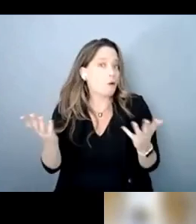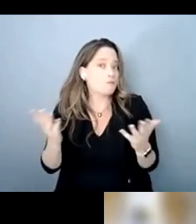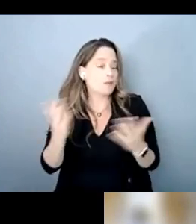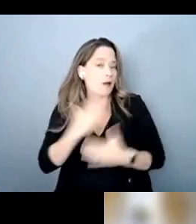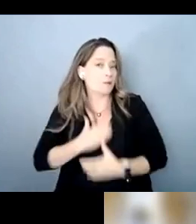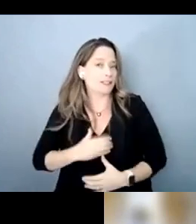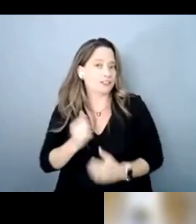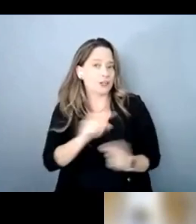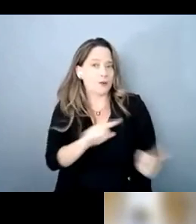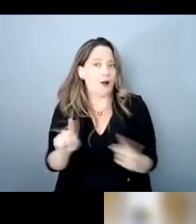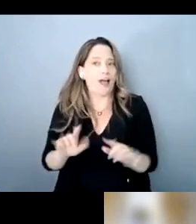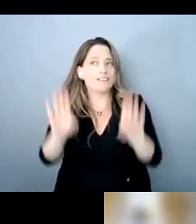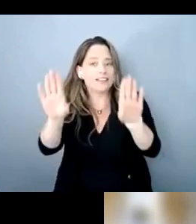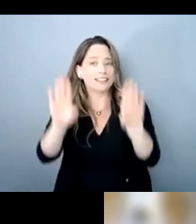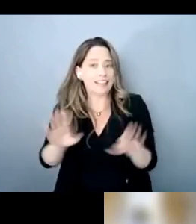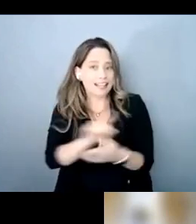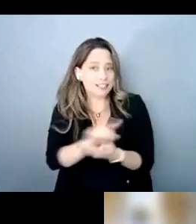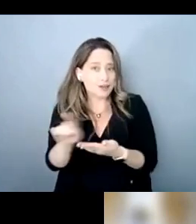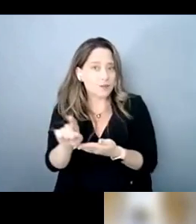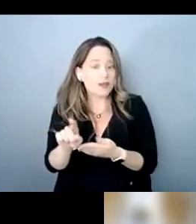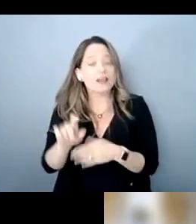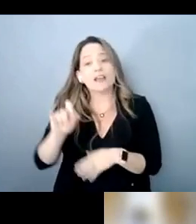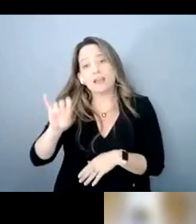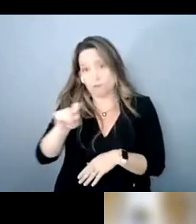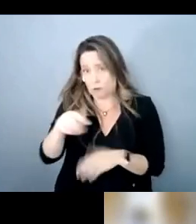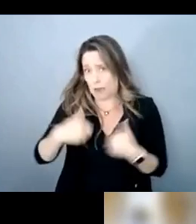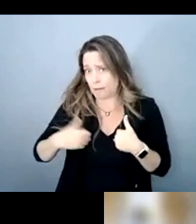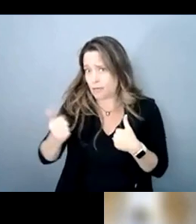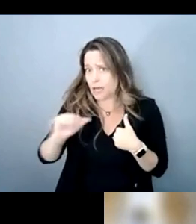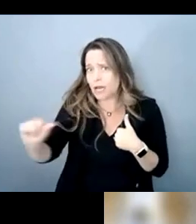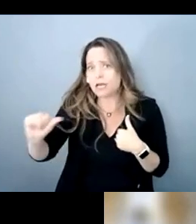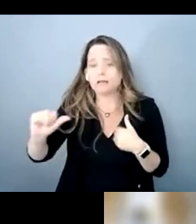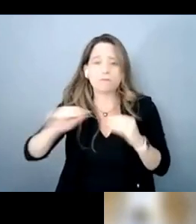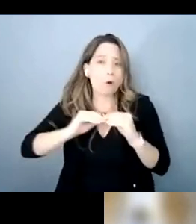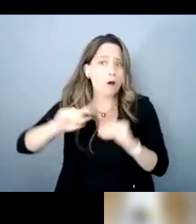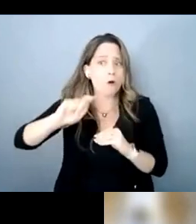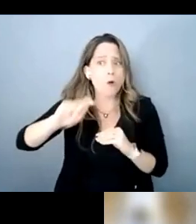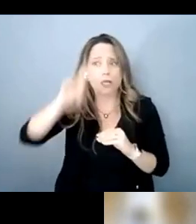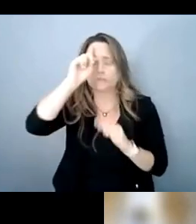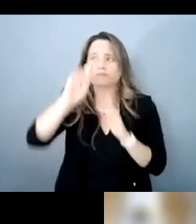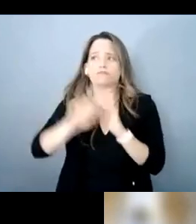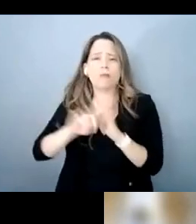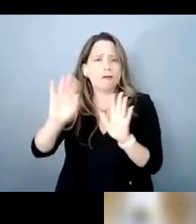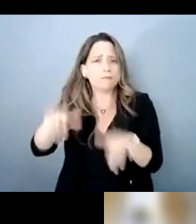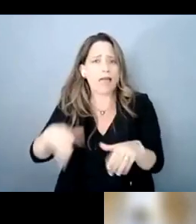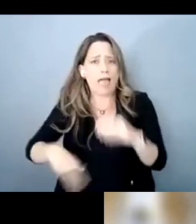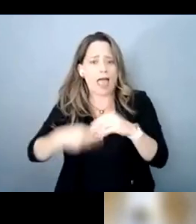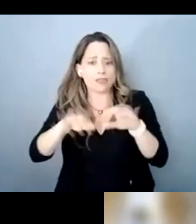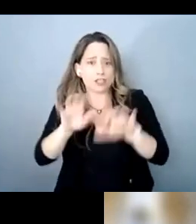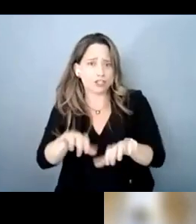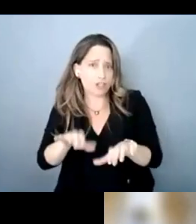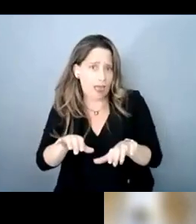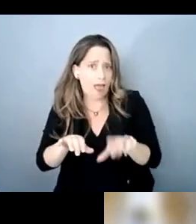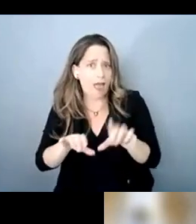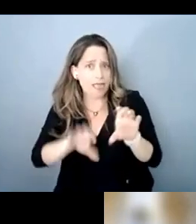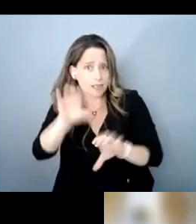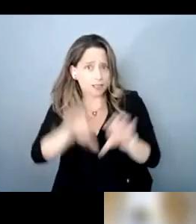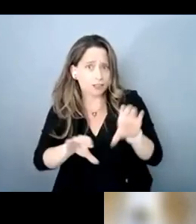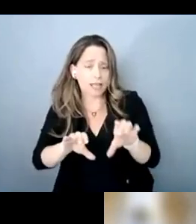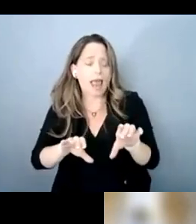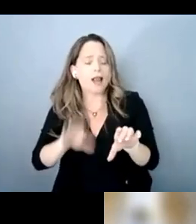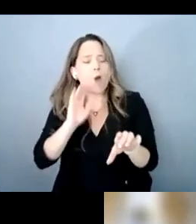fantastic week if you have any further questions please put them in the chat uh we'll stick around shortly